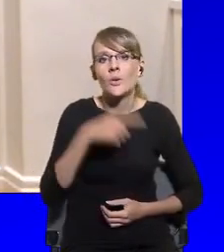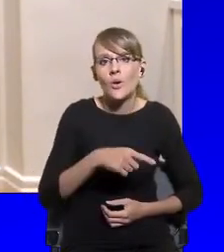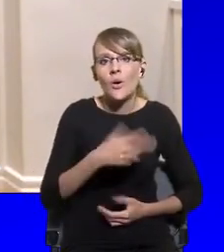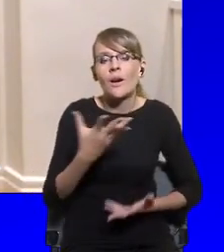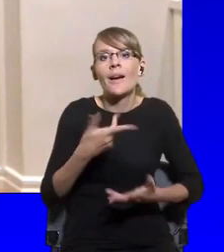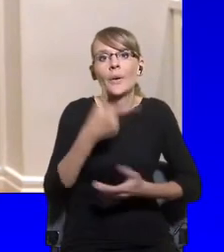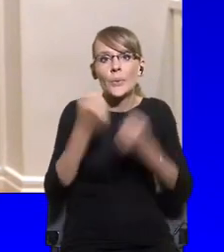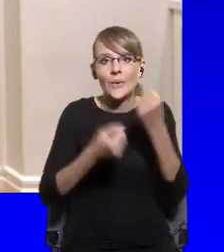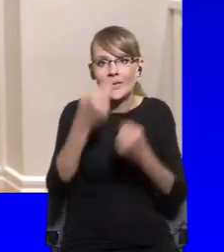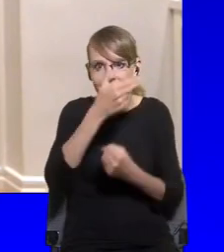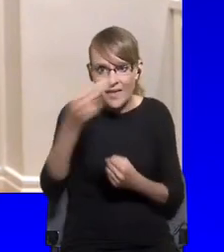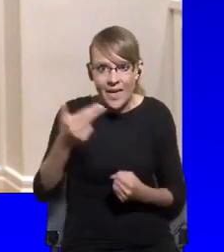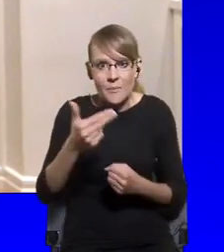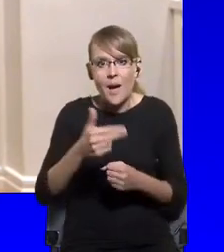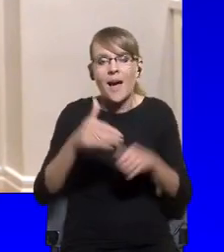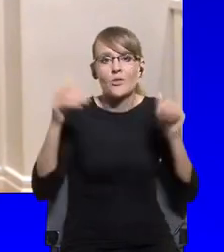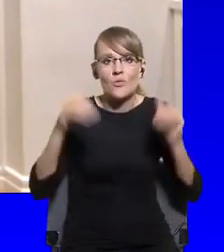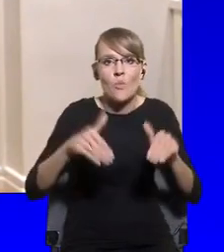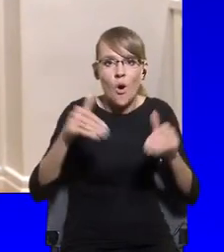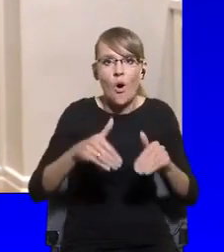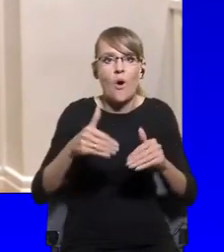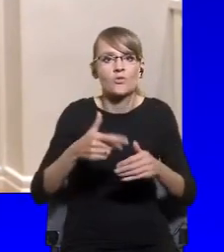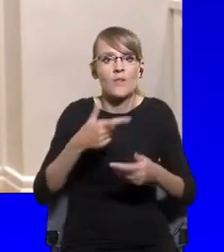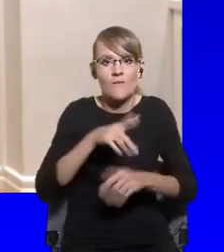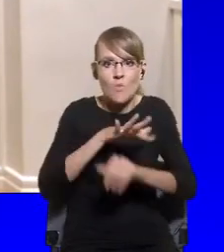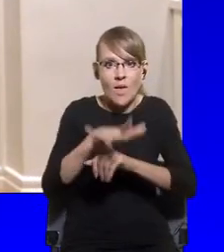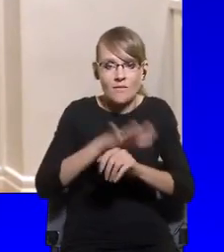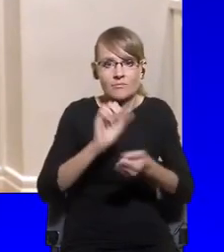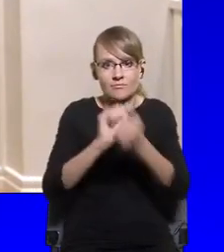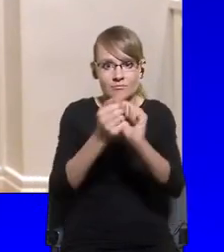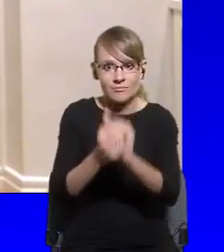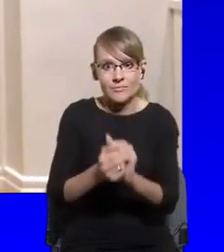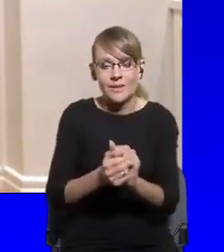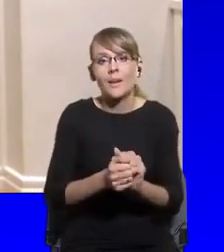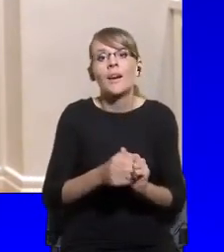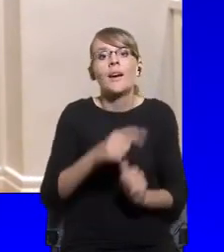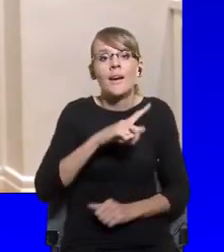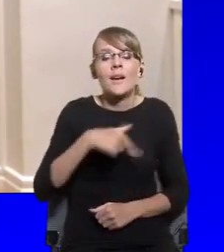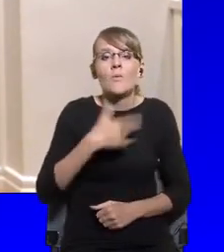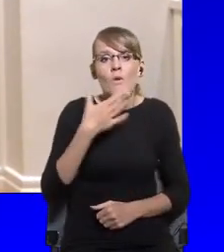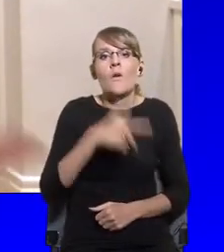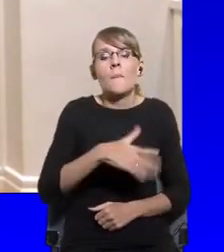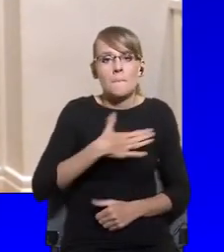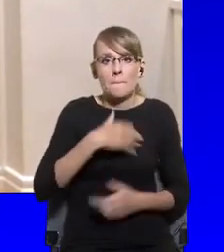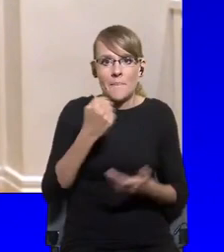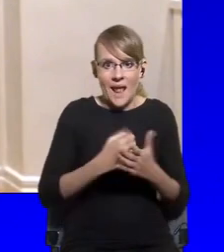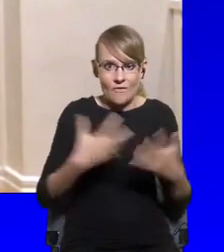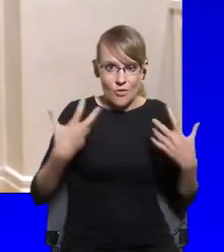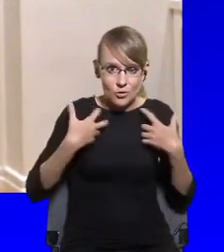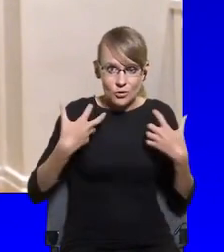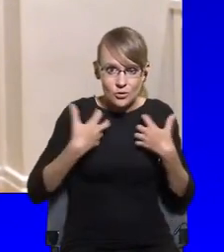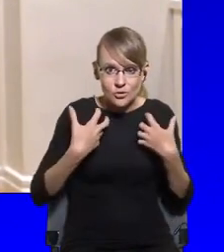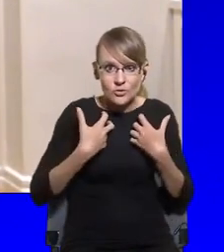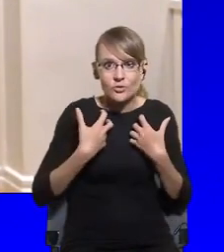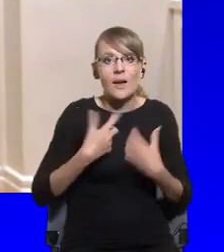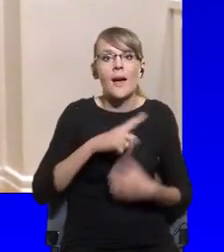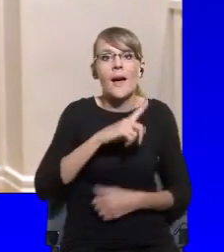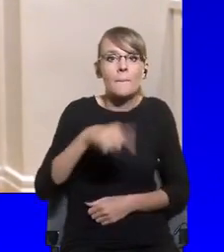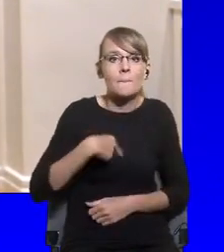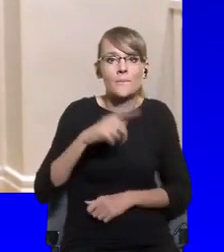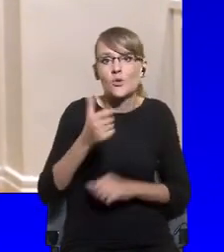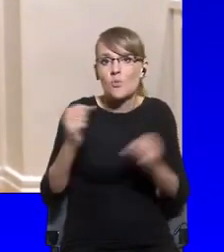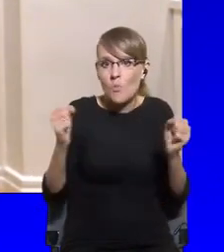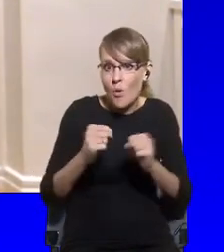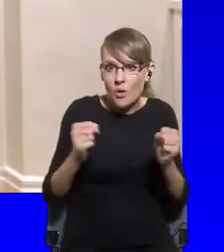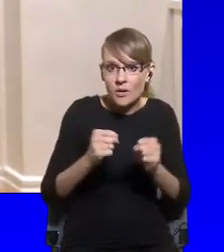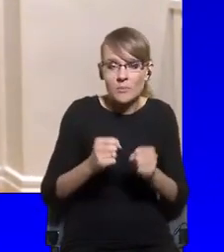our right to life, right? Where we're afraid that because somebody doesn't follow the rules, they might threaten our